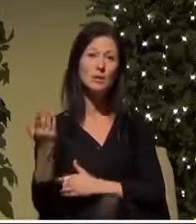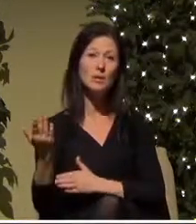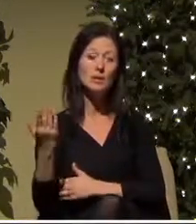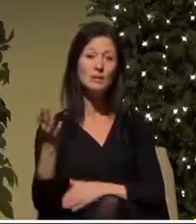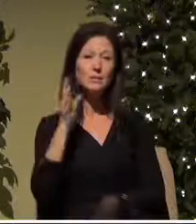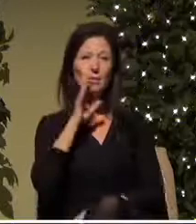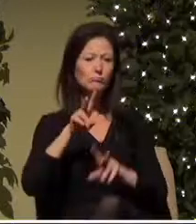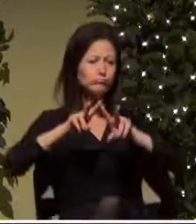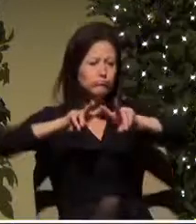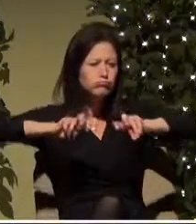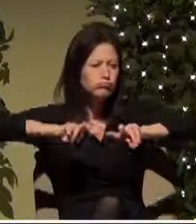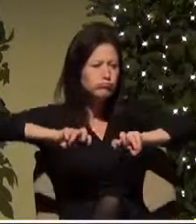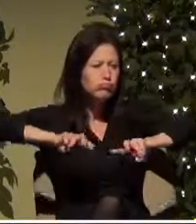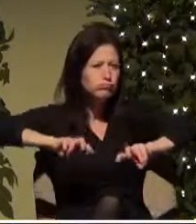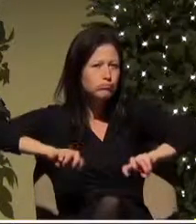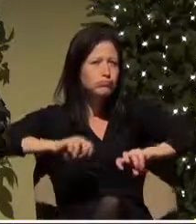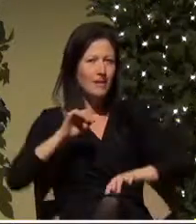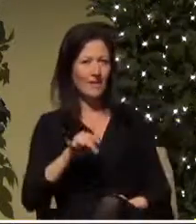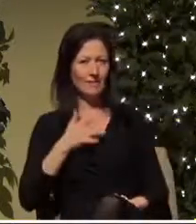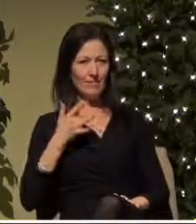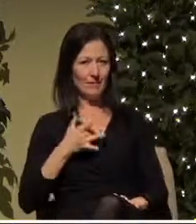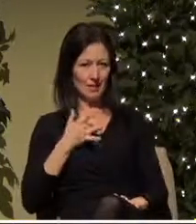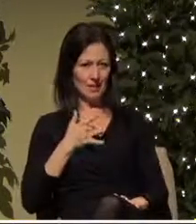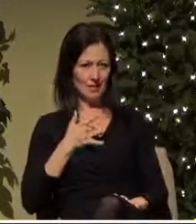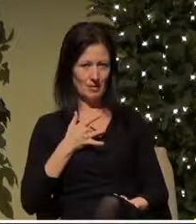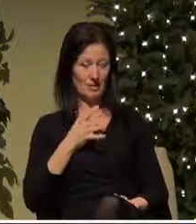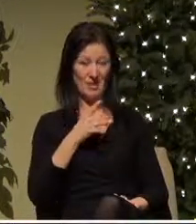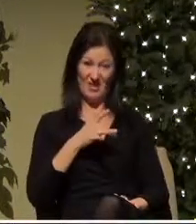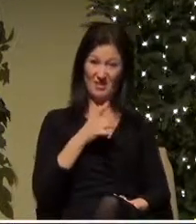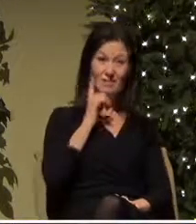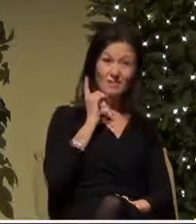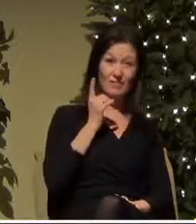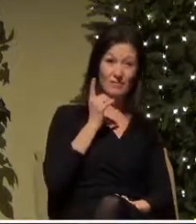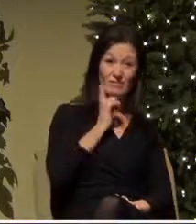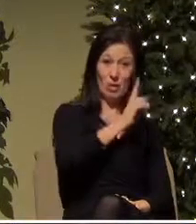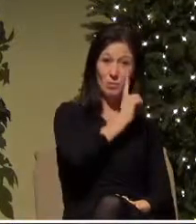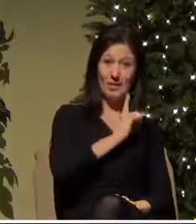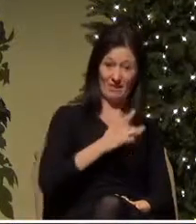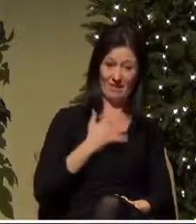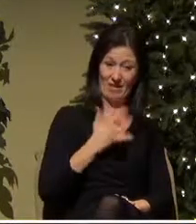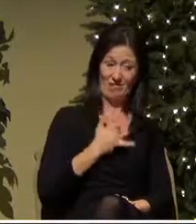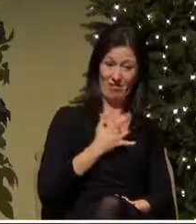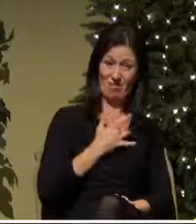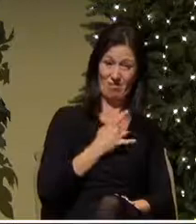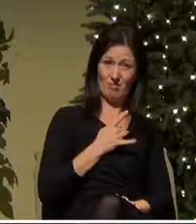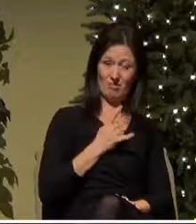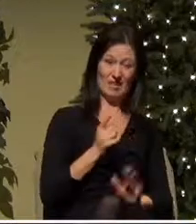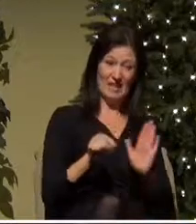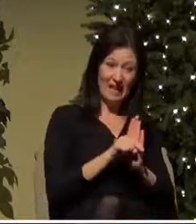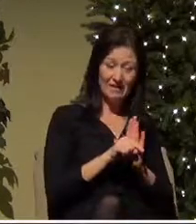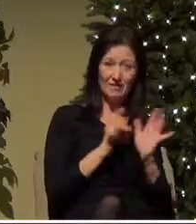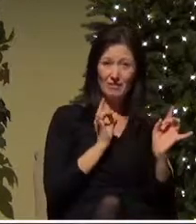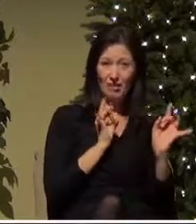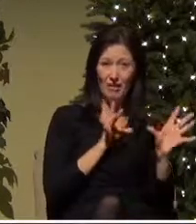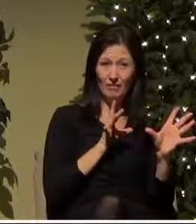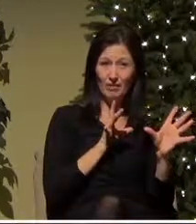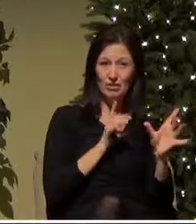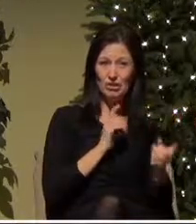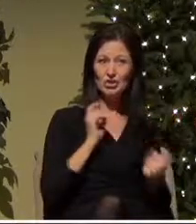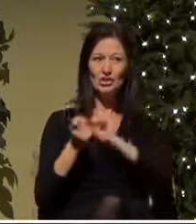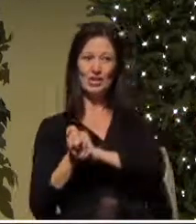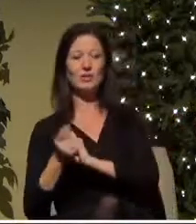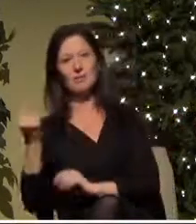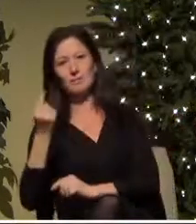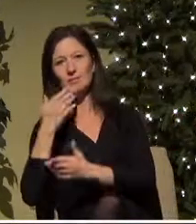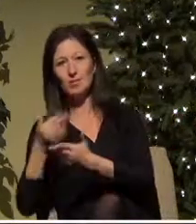and we're going to turn that feeling of loneliness from something that is terrible to something that is good because